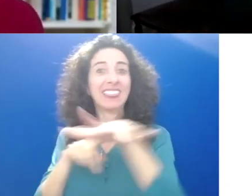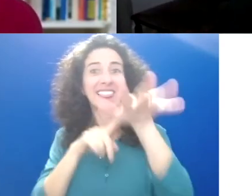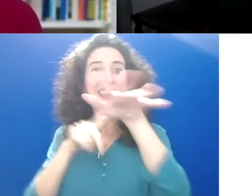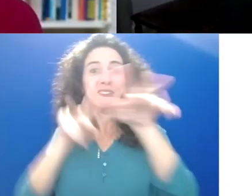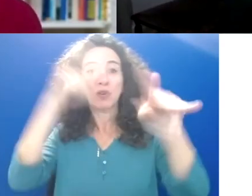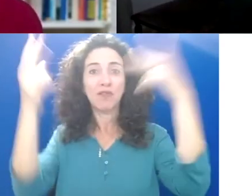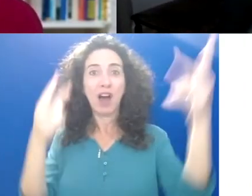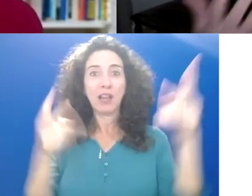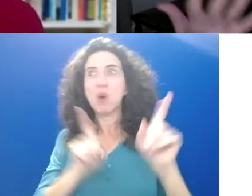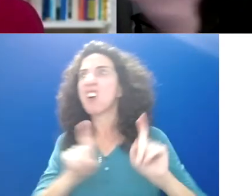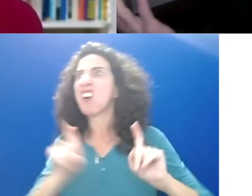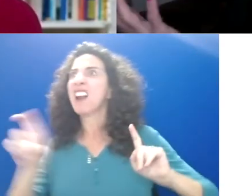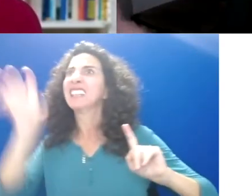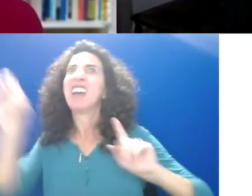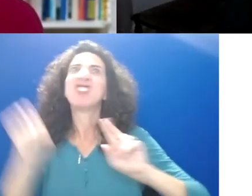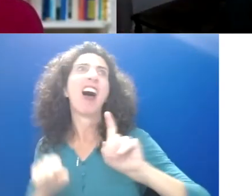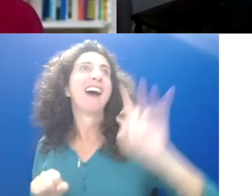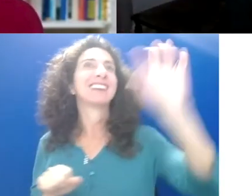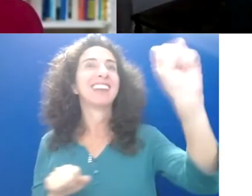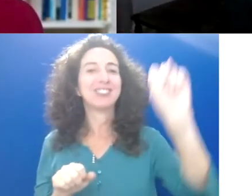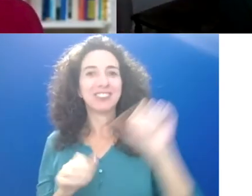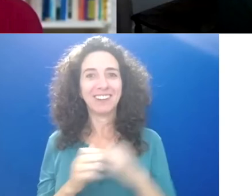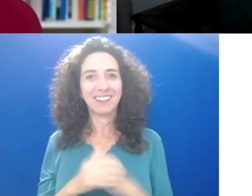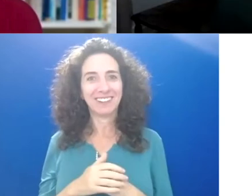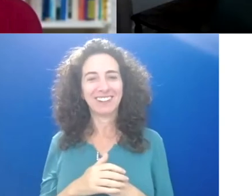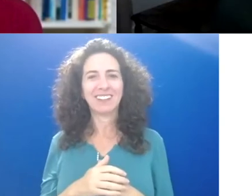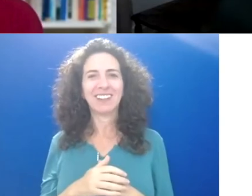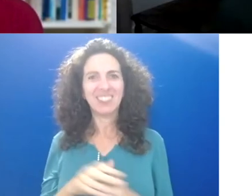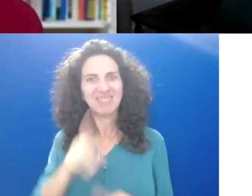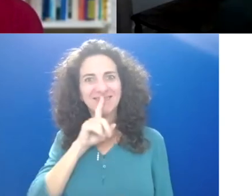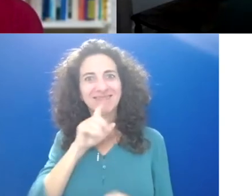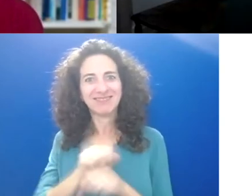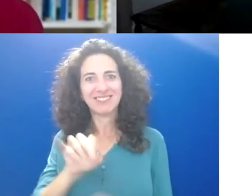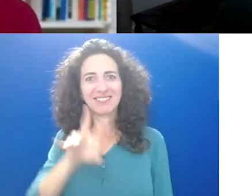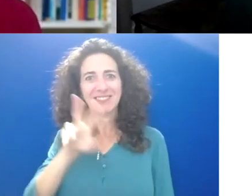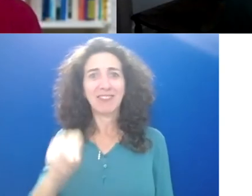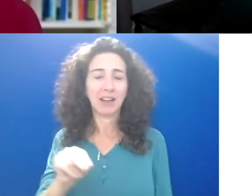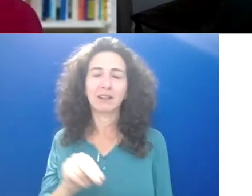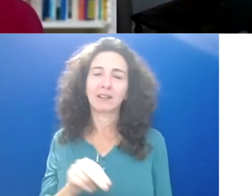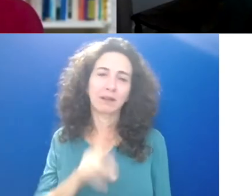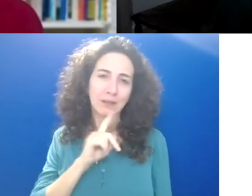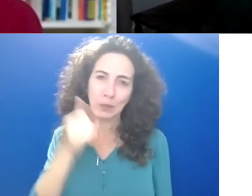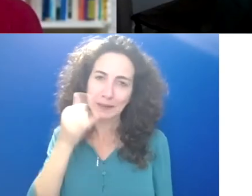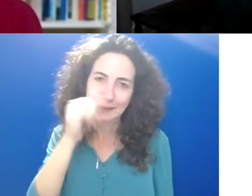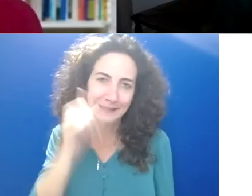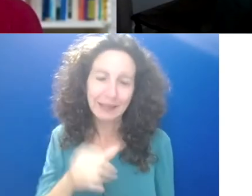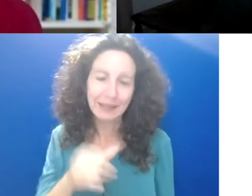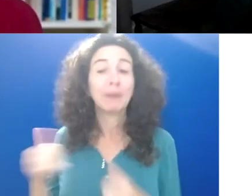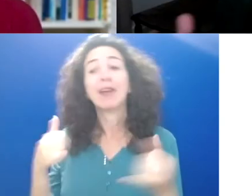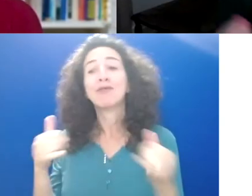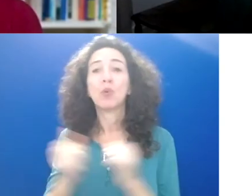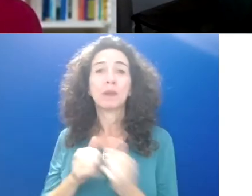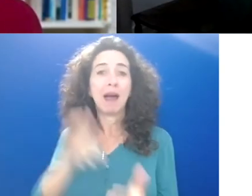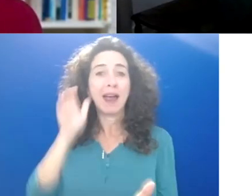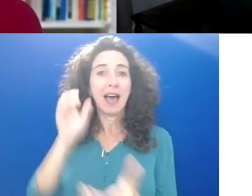I was like, this is fun. I'm in a moment of playful, connected flow with my husband. It's ridiculous and absurd. My point being, it doesn't necessarily take much. So